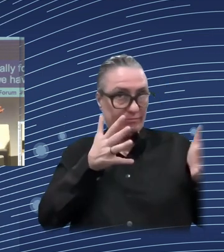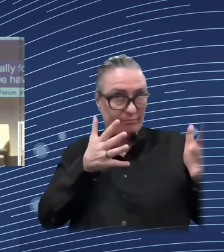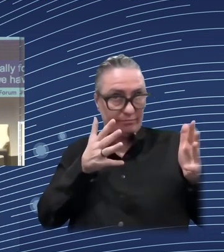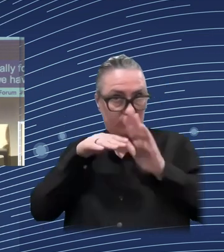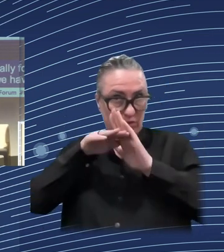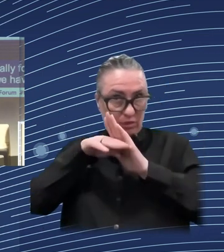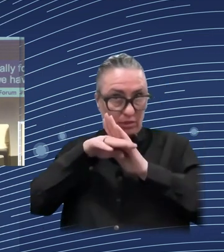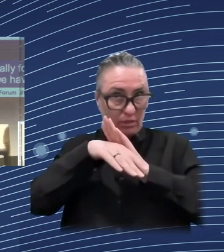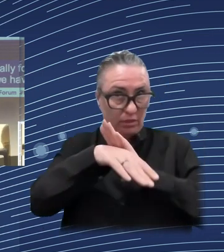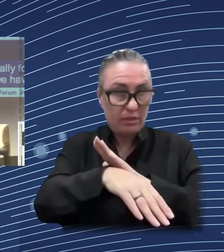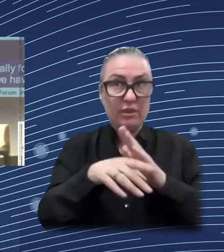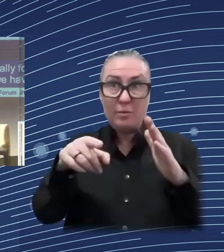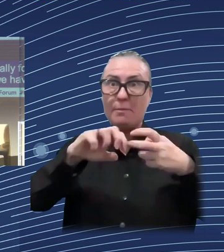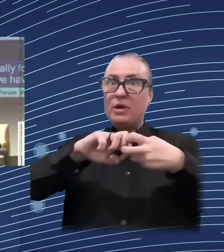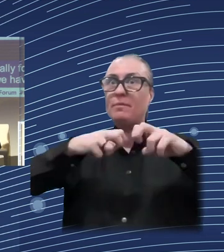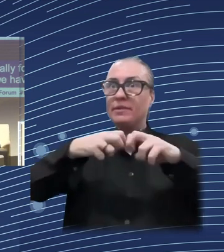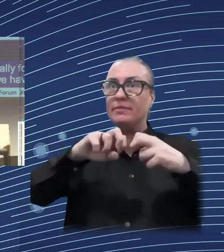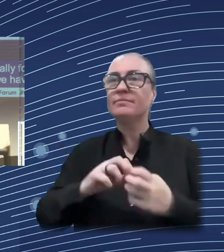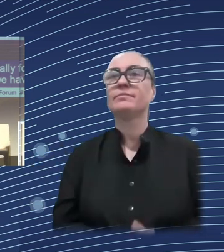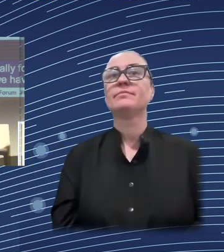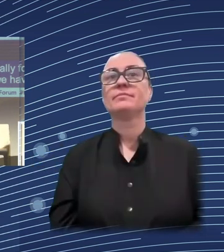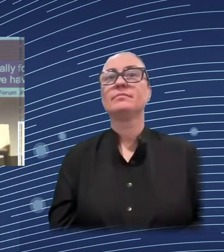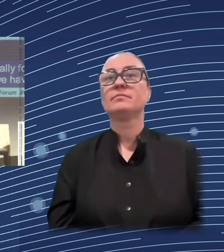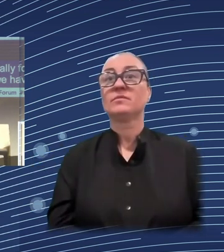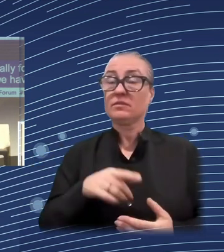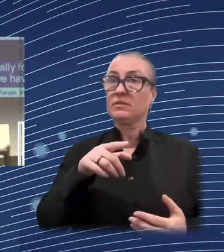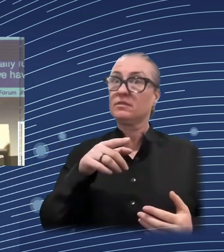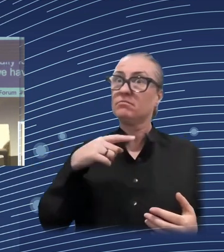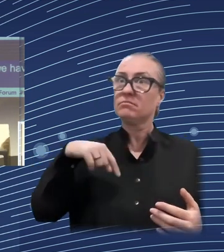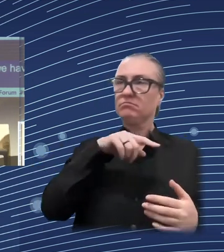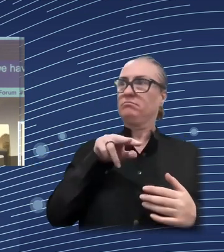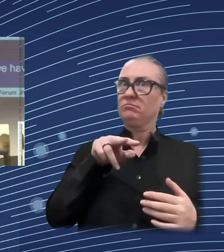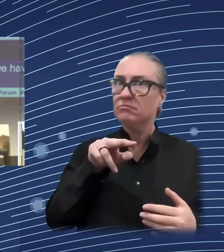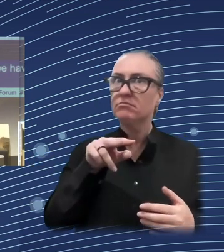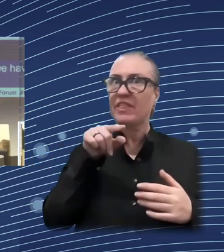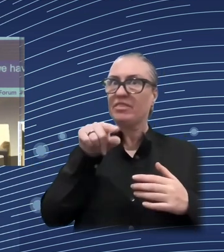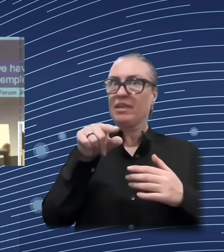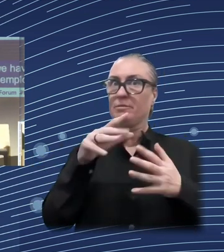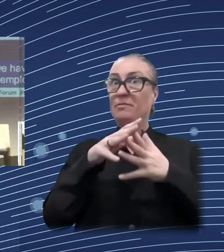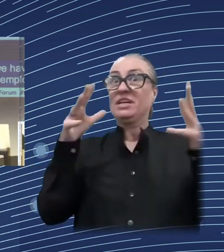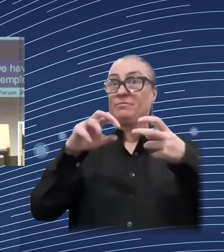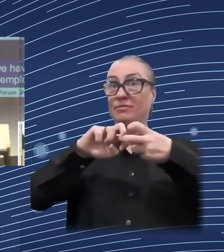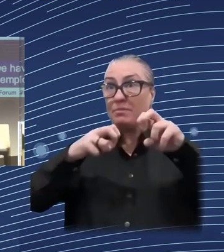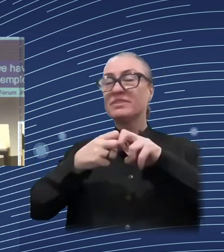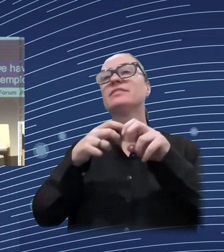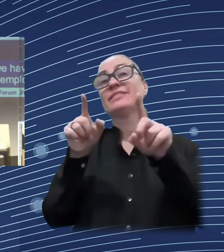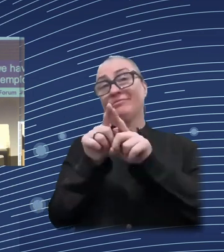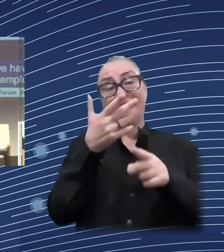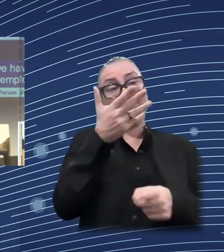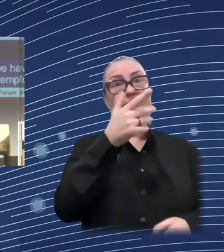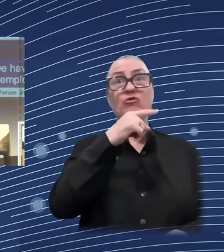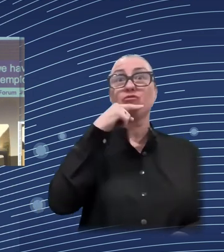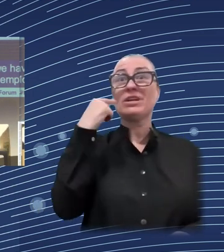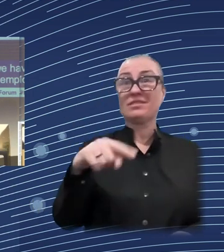assessing and monitoring the employment and distributional impact of the twin transition.